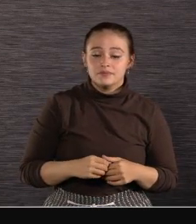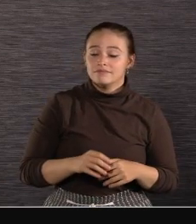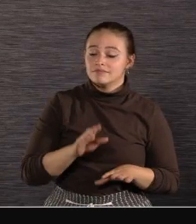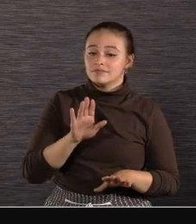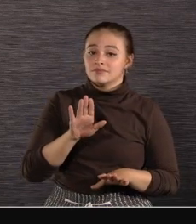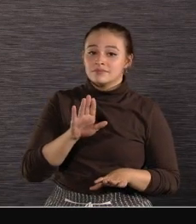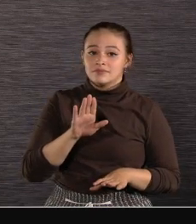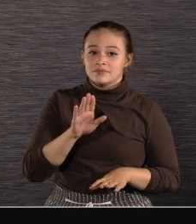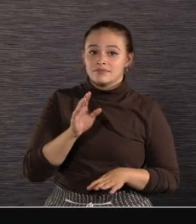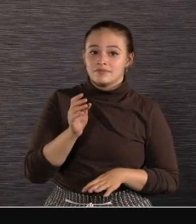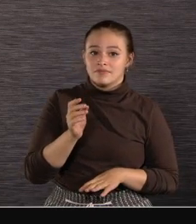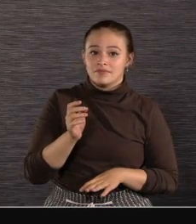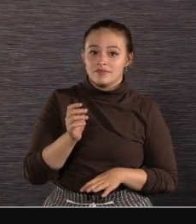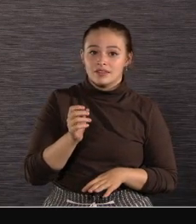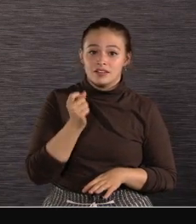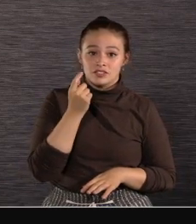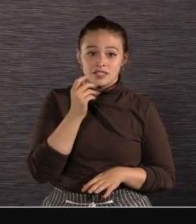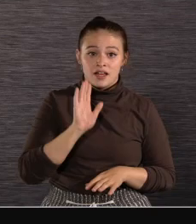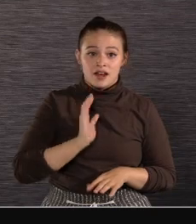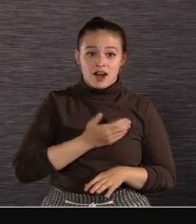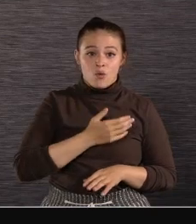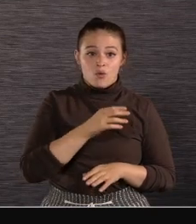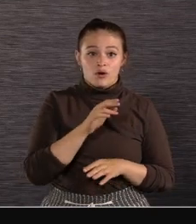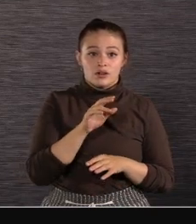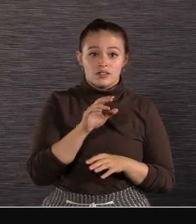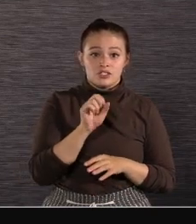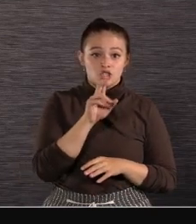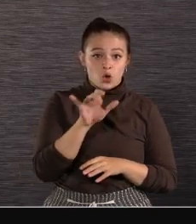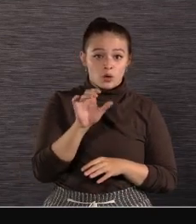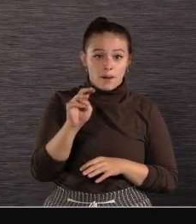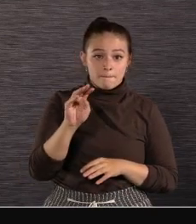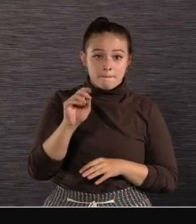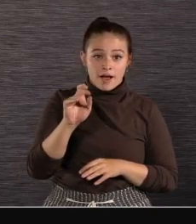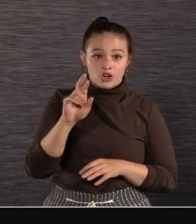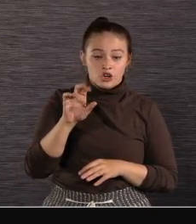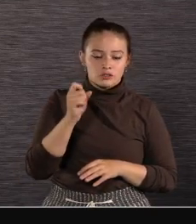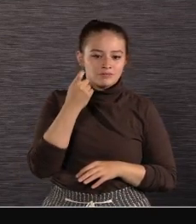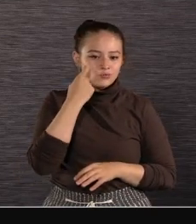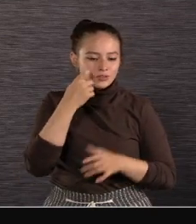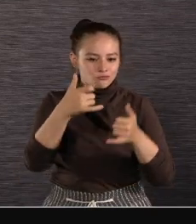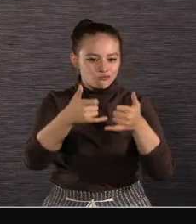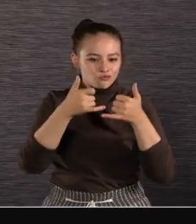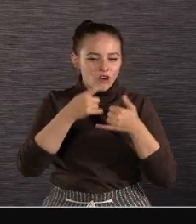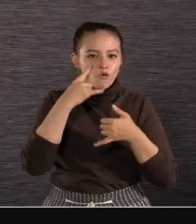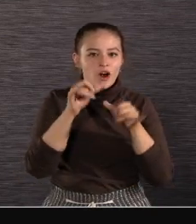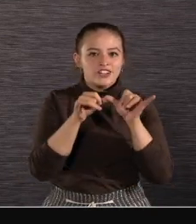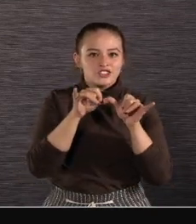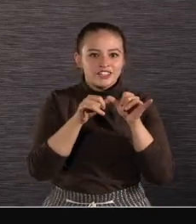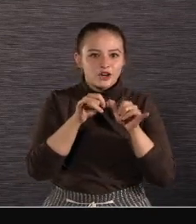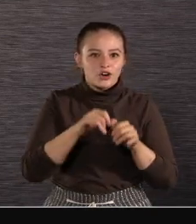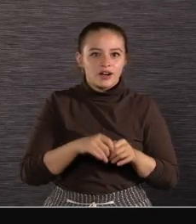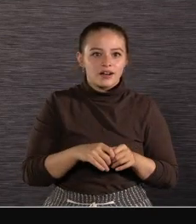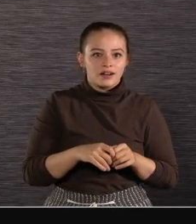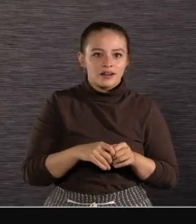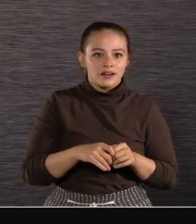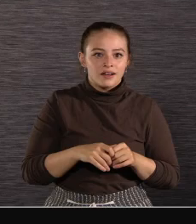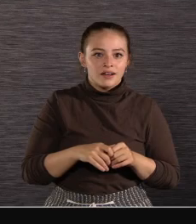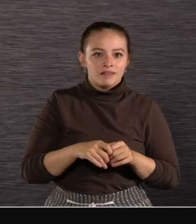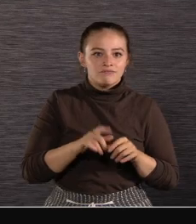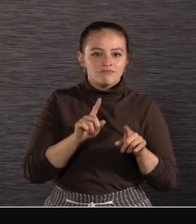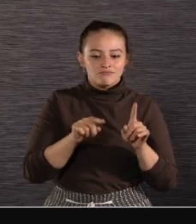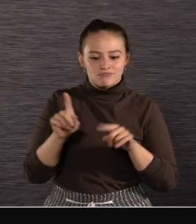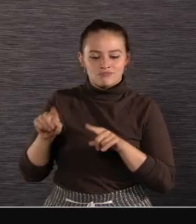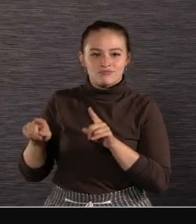series evaluation monitors Recently won another Emmy award for engineering And a mix of over 300 Sony